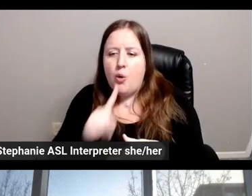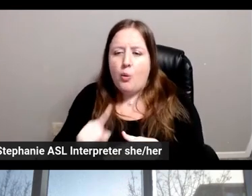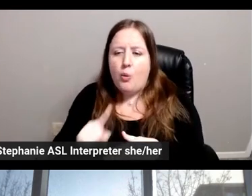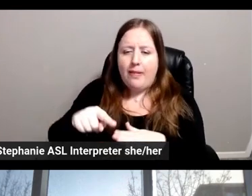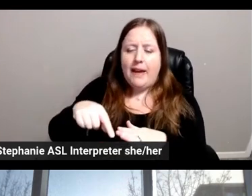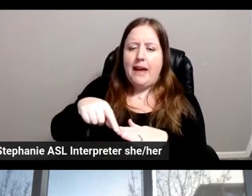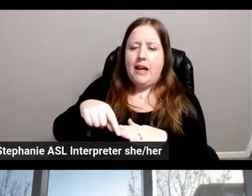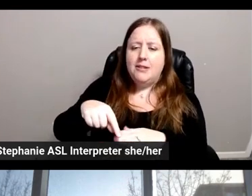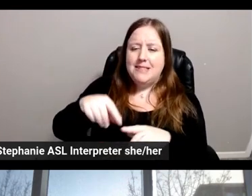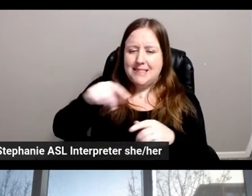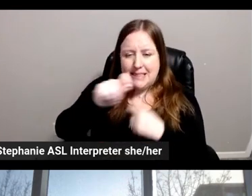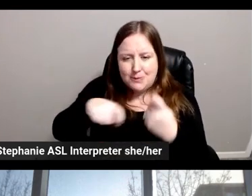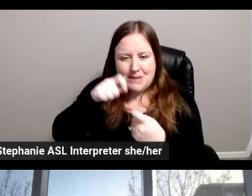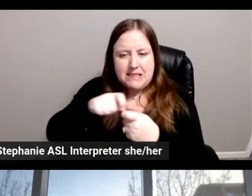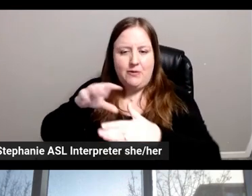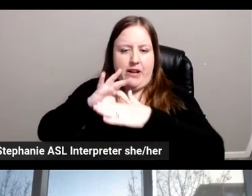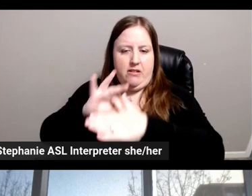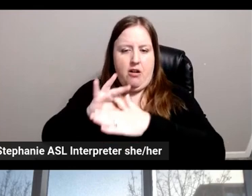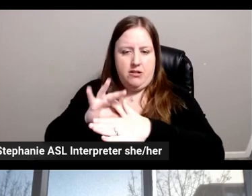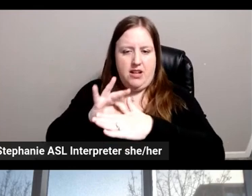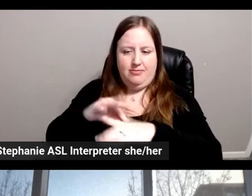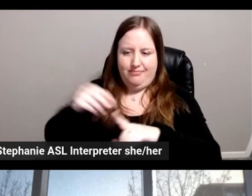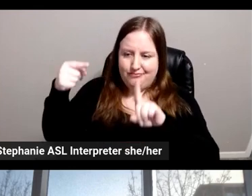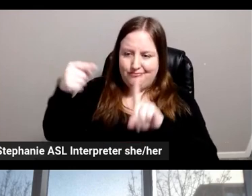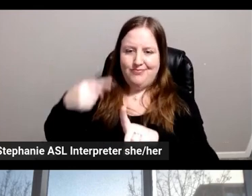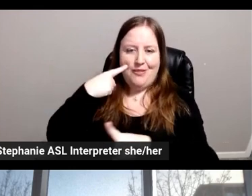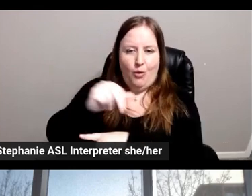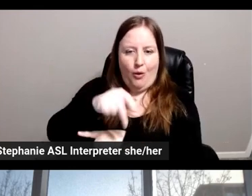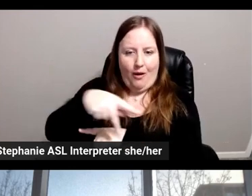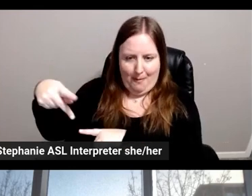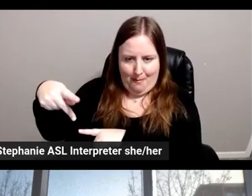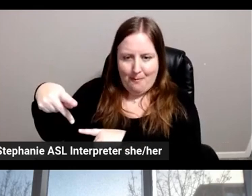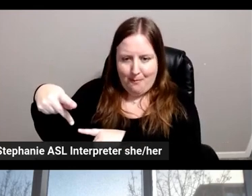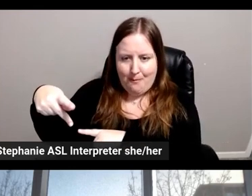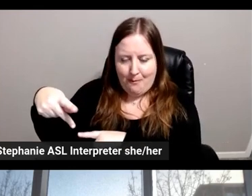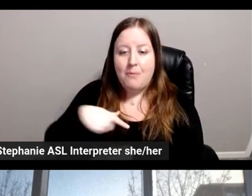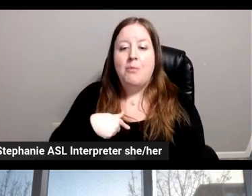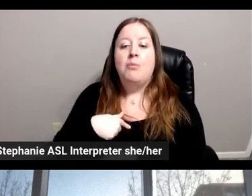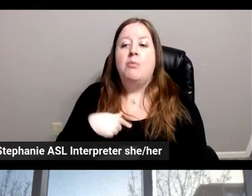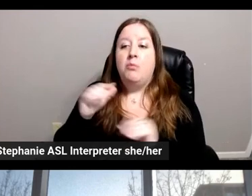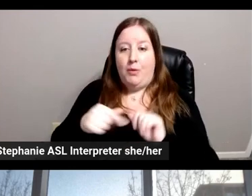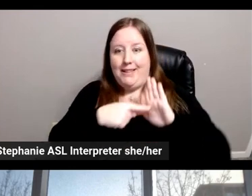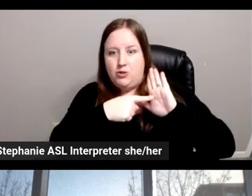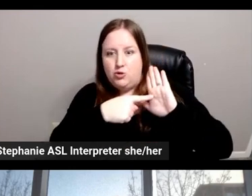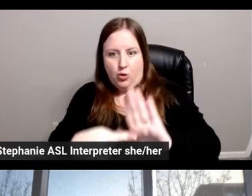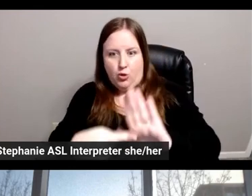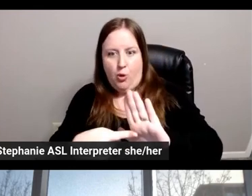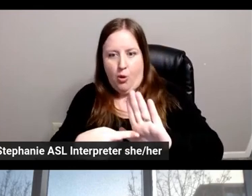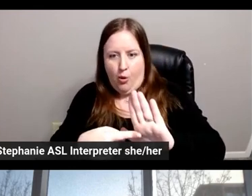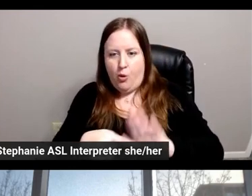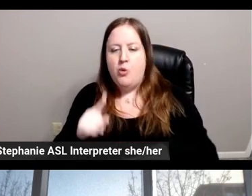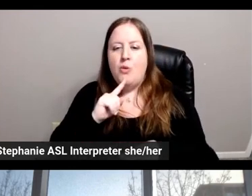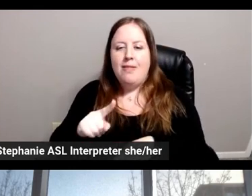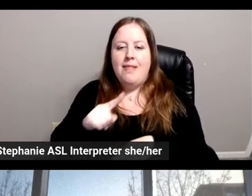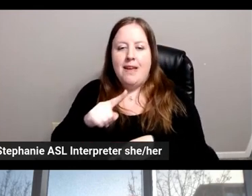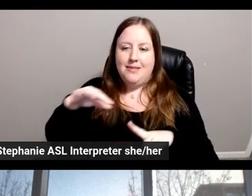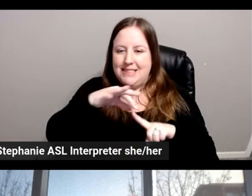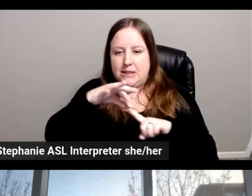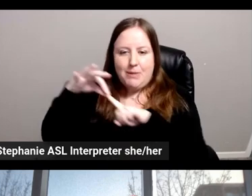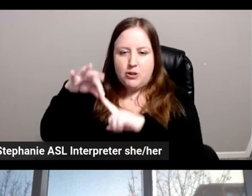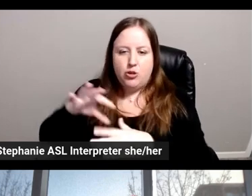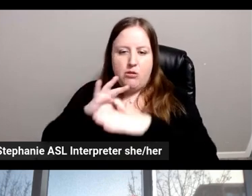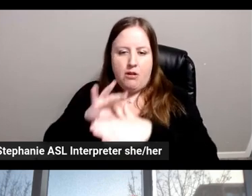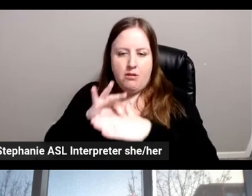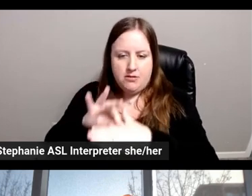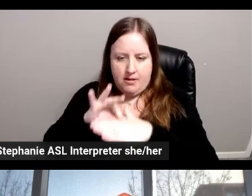the key point of this app, where we can deliver and we want to deliver exclusive content to our tifosi.